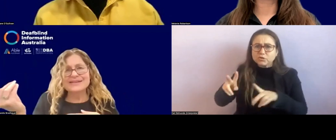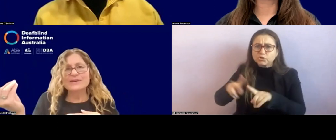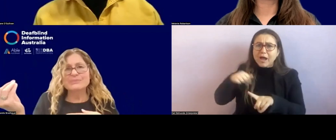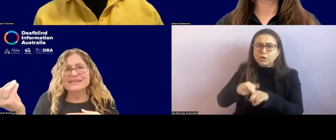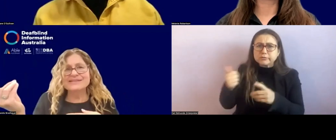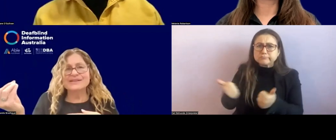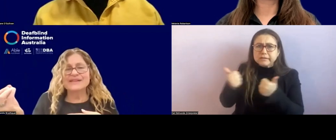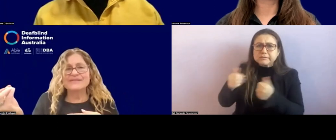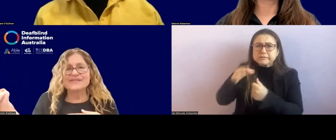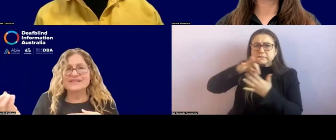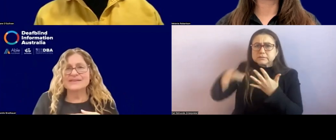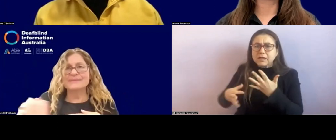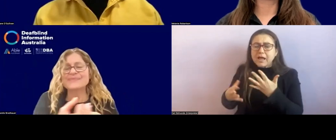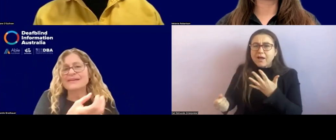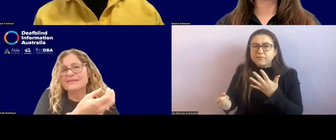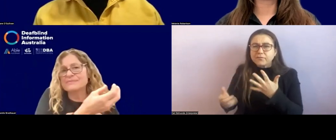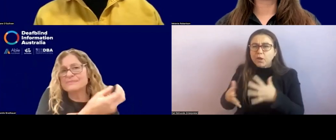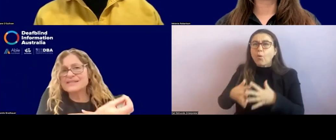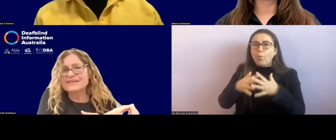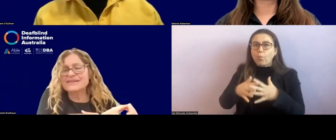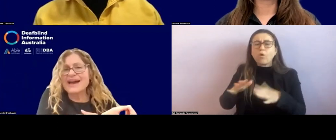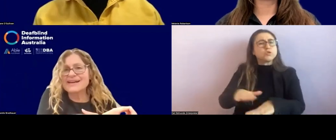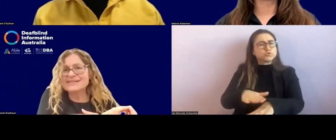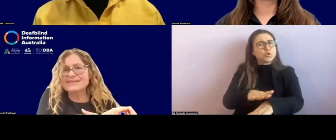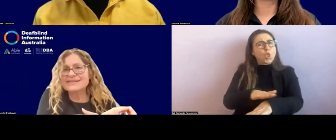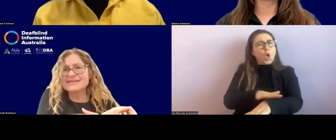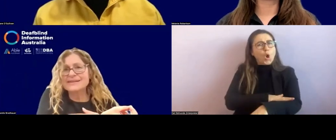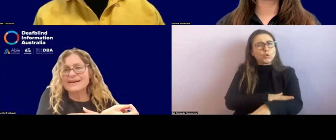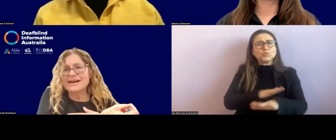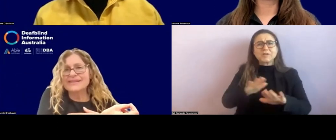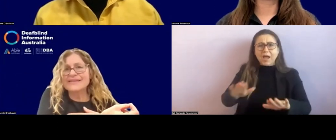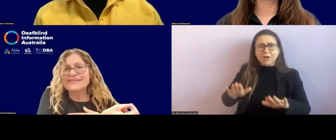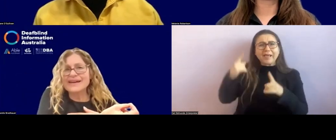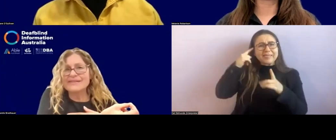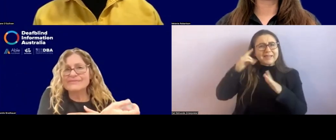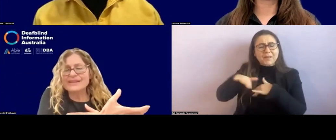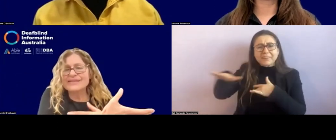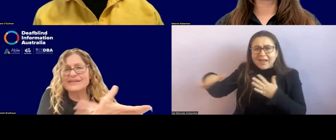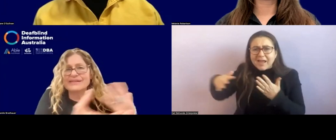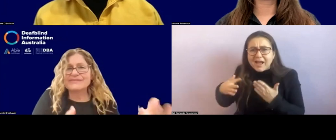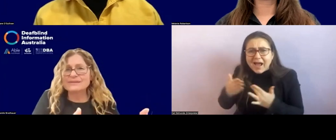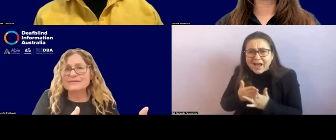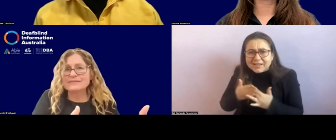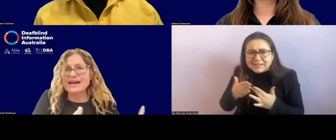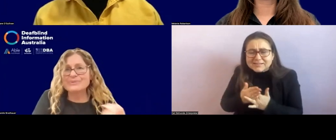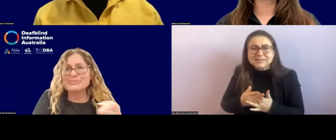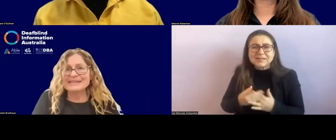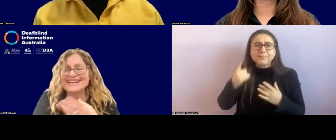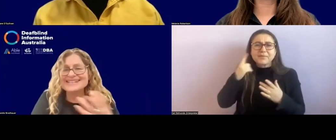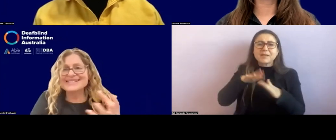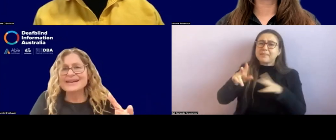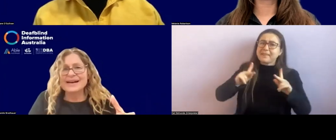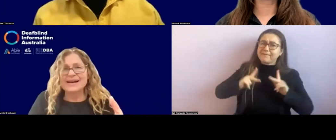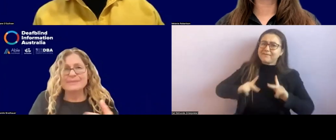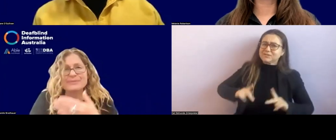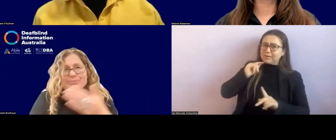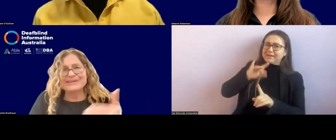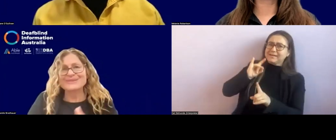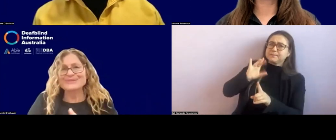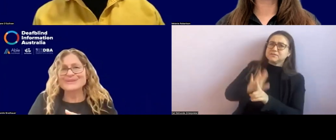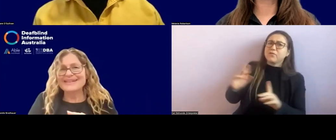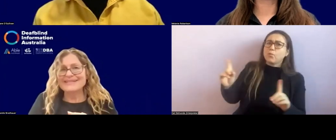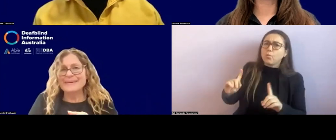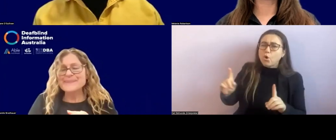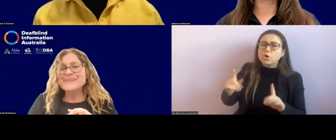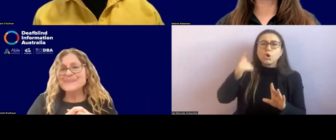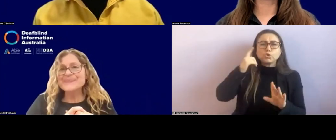consider the complexity of their vision, consider the access, uh, that they have with their physical capabilities, um, and bring